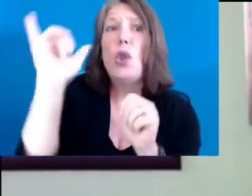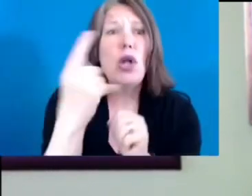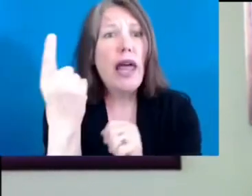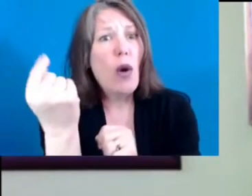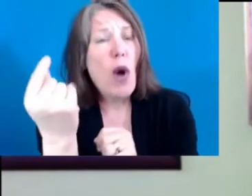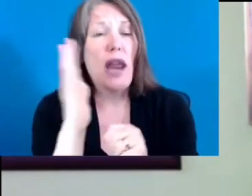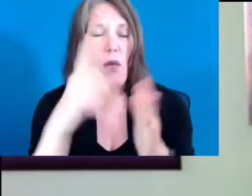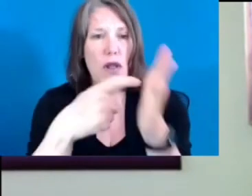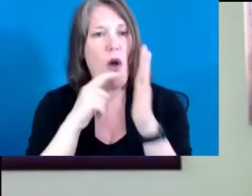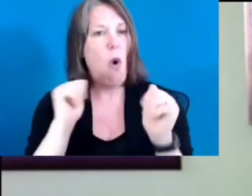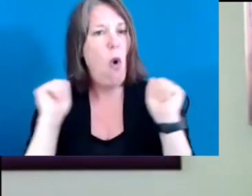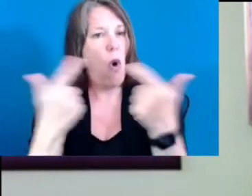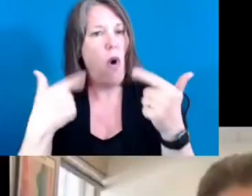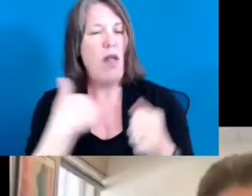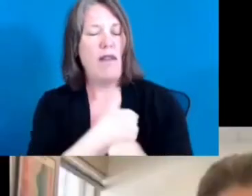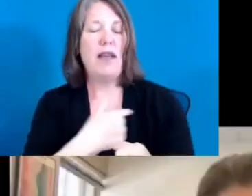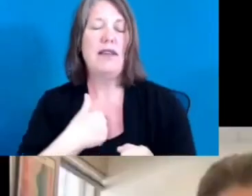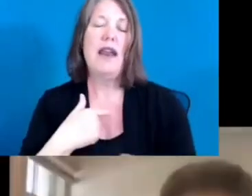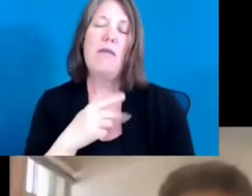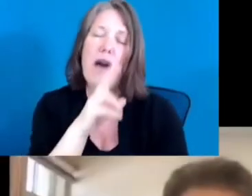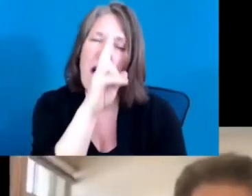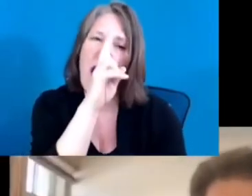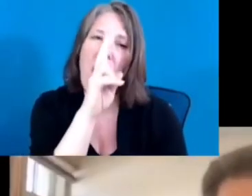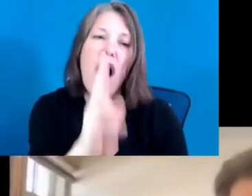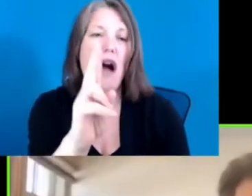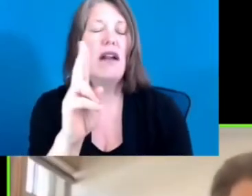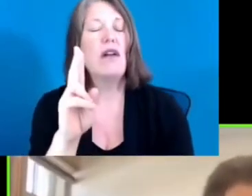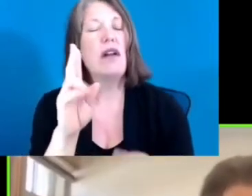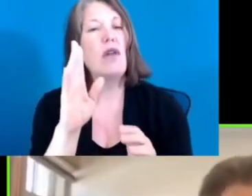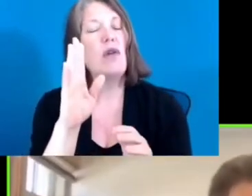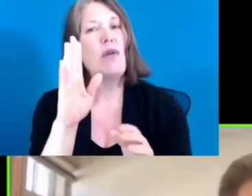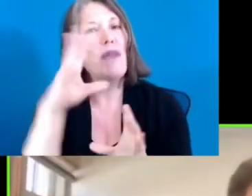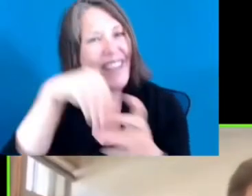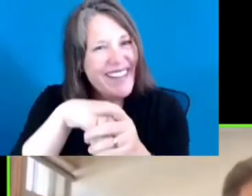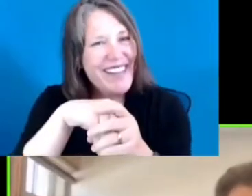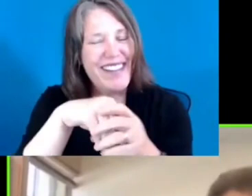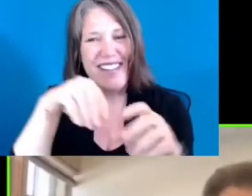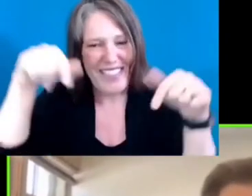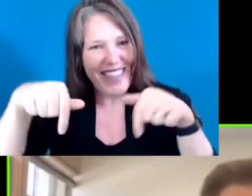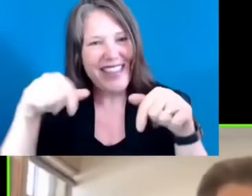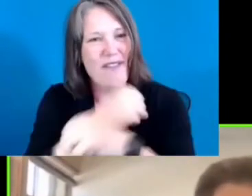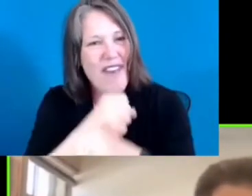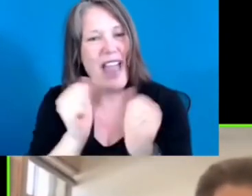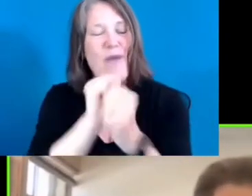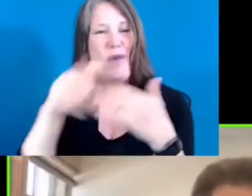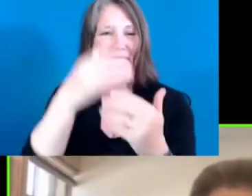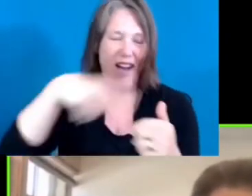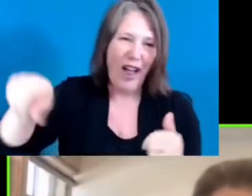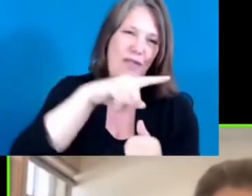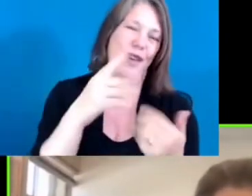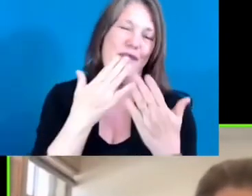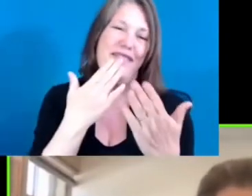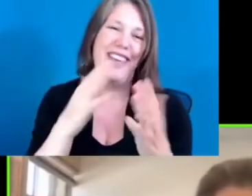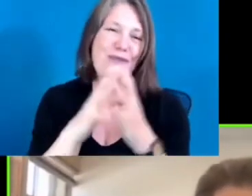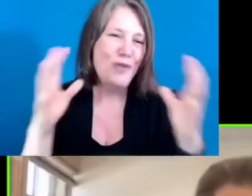to be in the fight with all of you. Thank you. Thank you so much, Sandra. I've been there for those